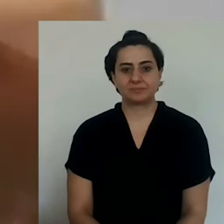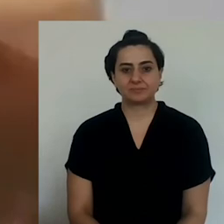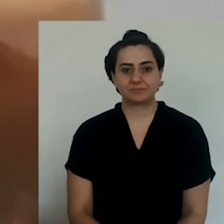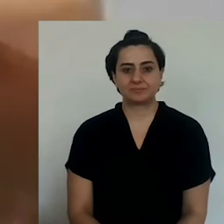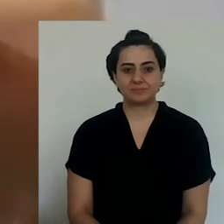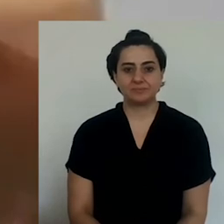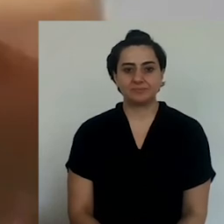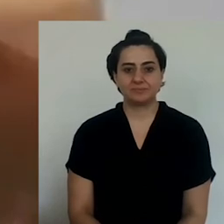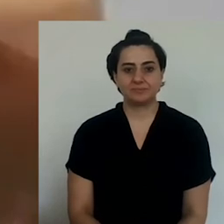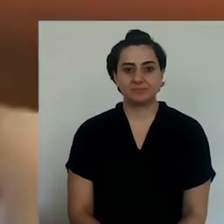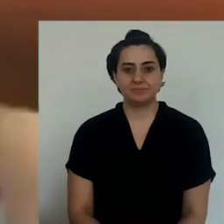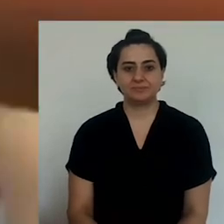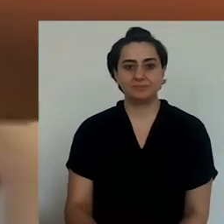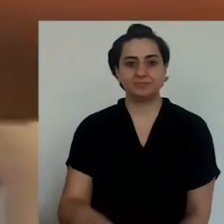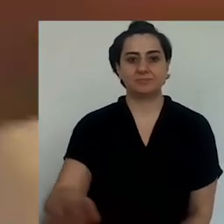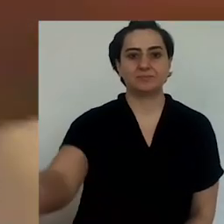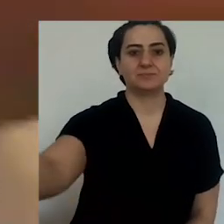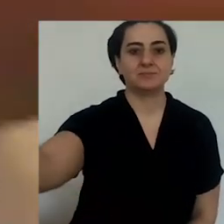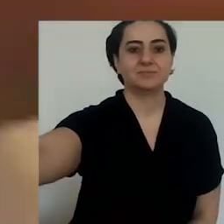and we like onions a lot.